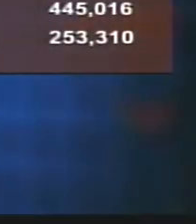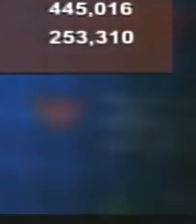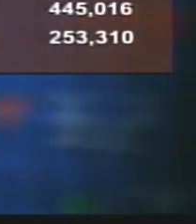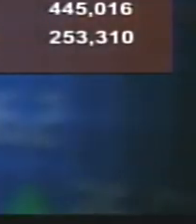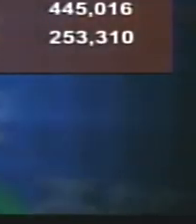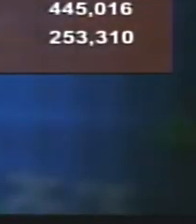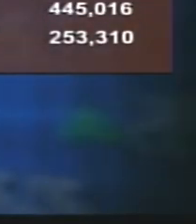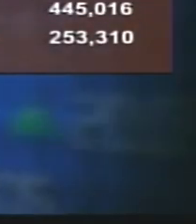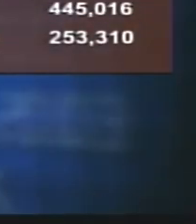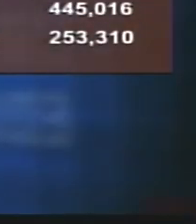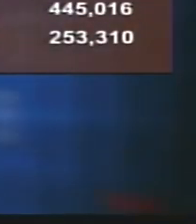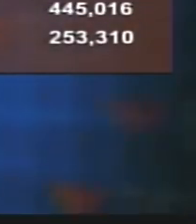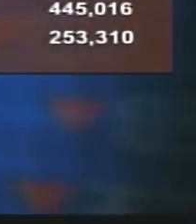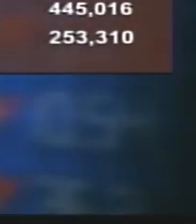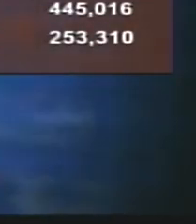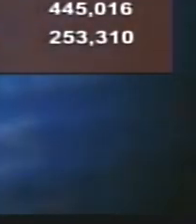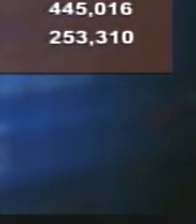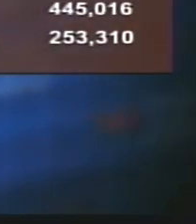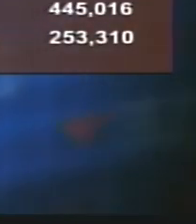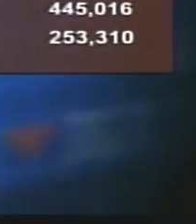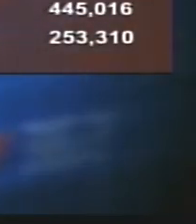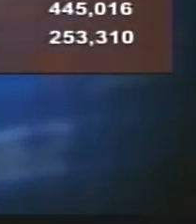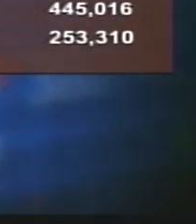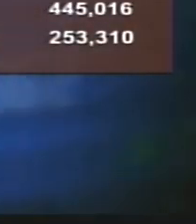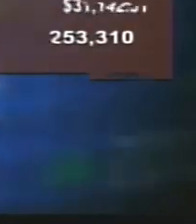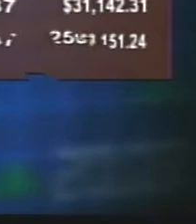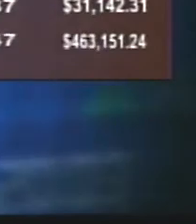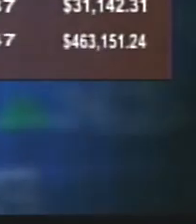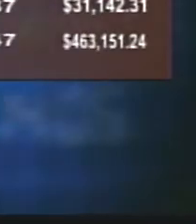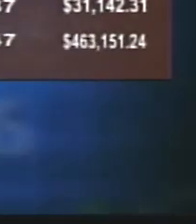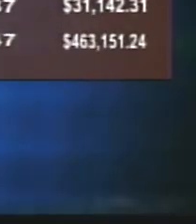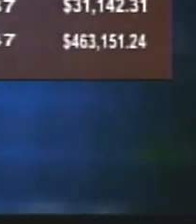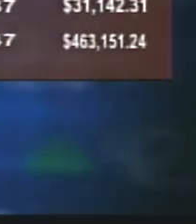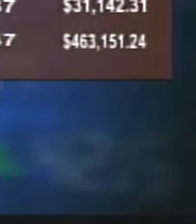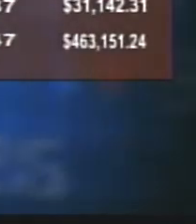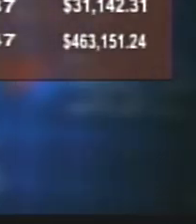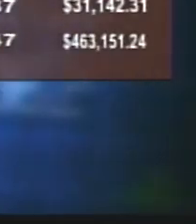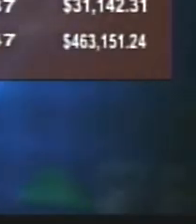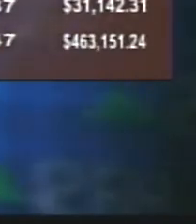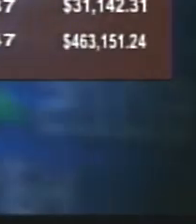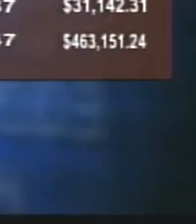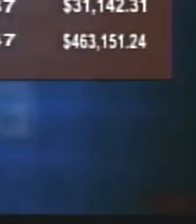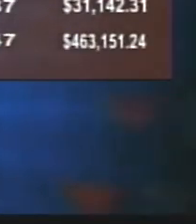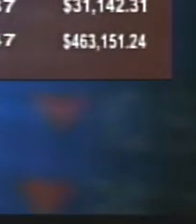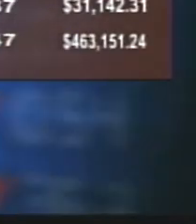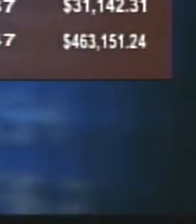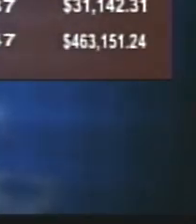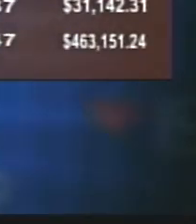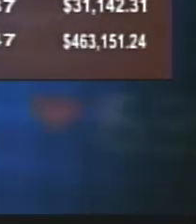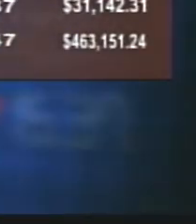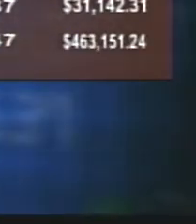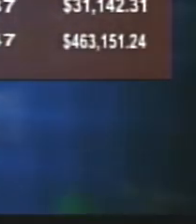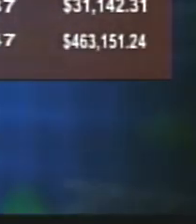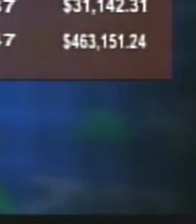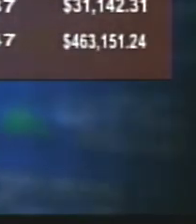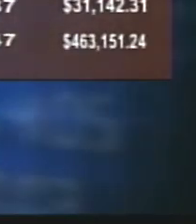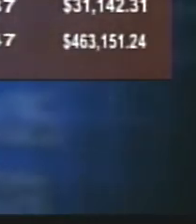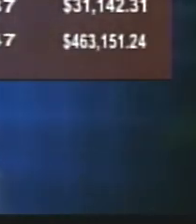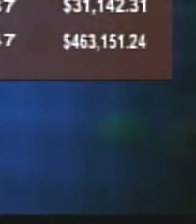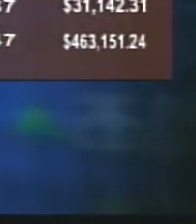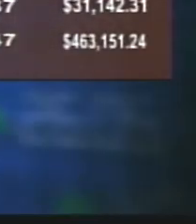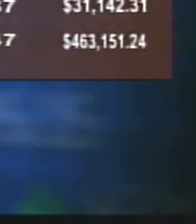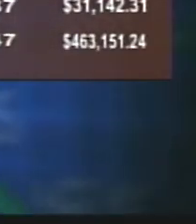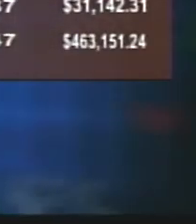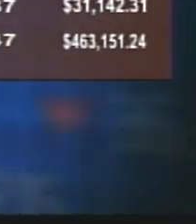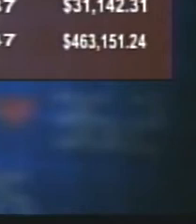Limited and Pan-Jamaican Investment Trust Company Limited. In Trinidad, JMMB Group Limited was the volume leader with 15